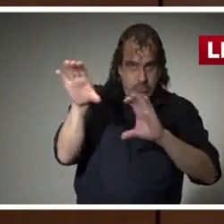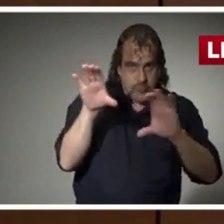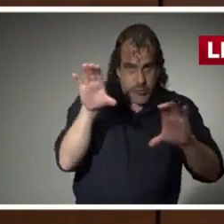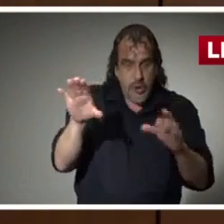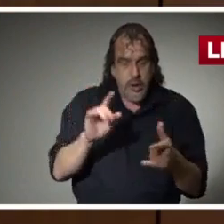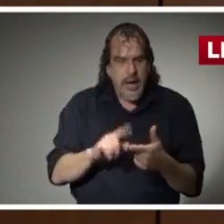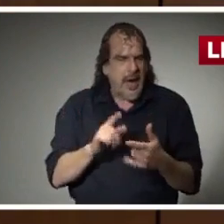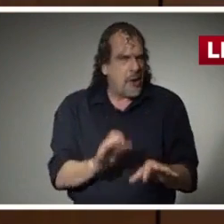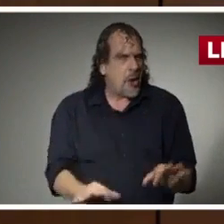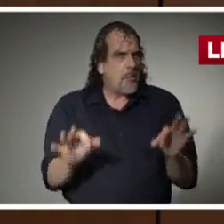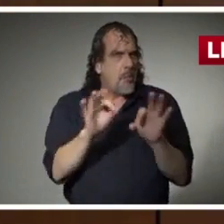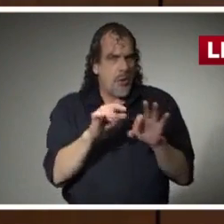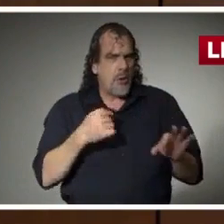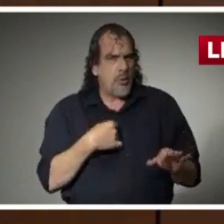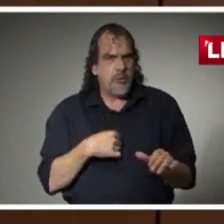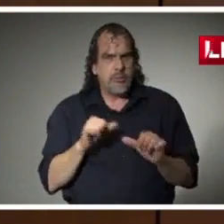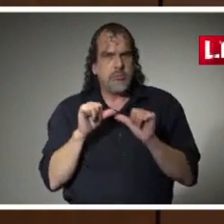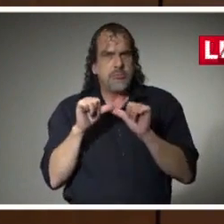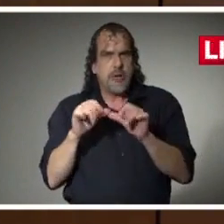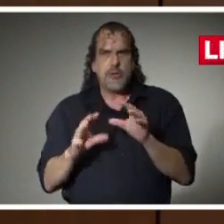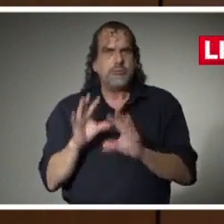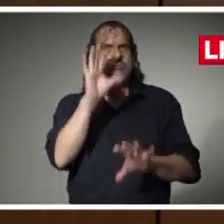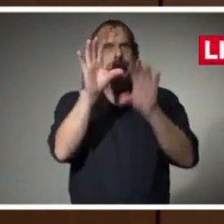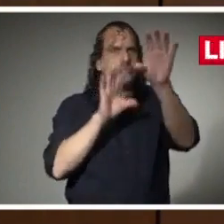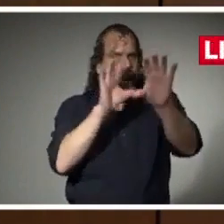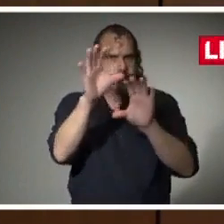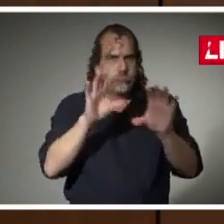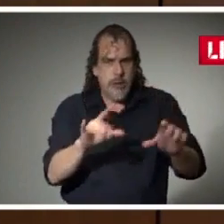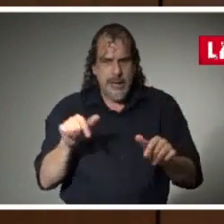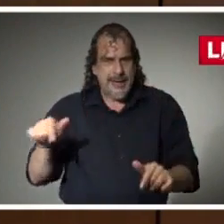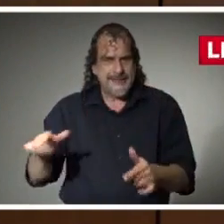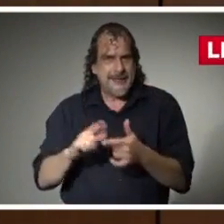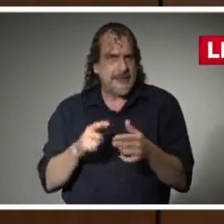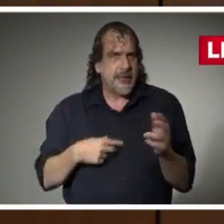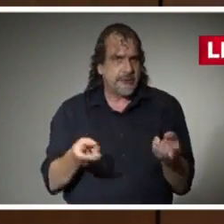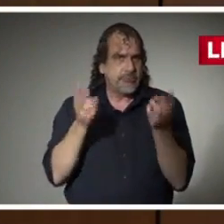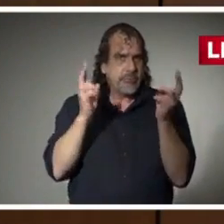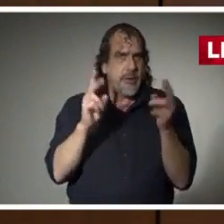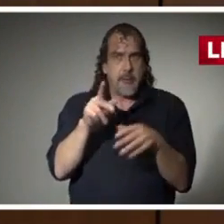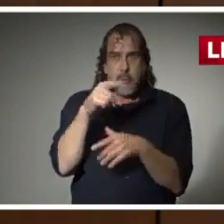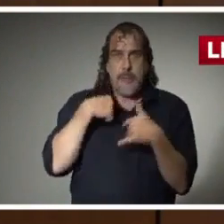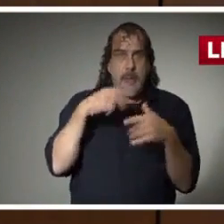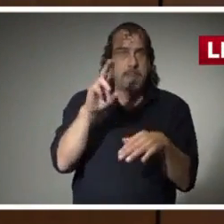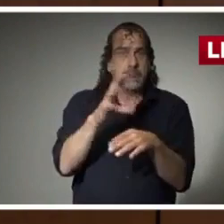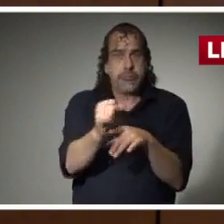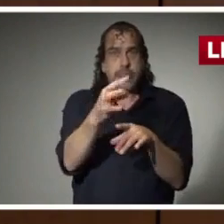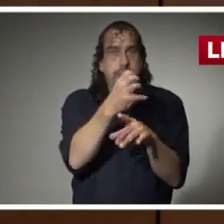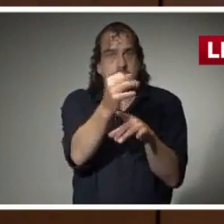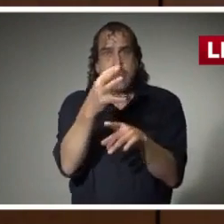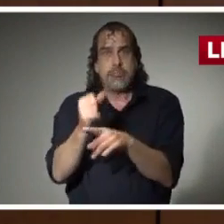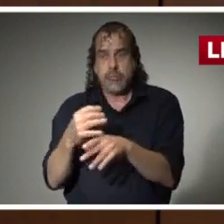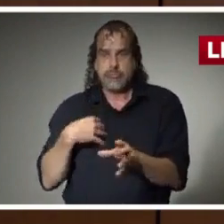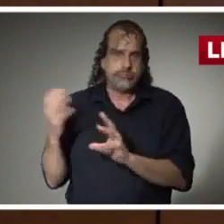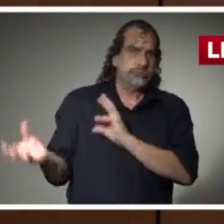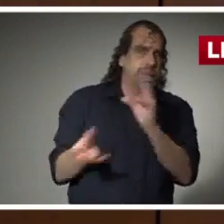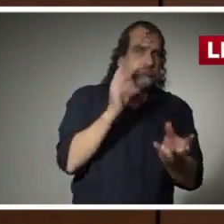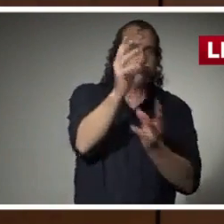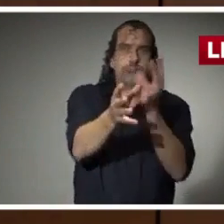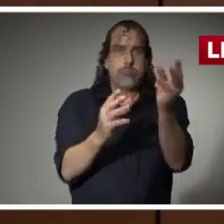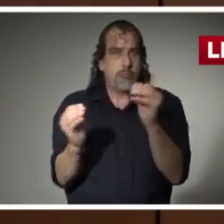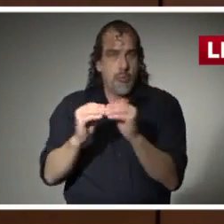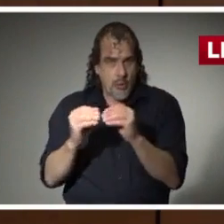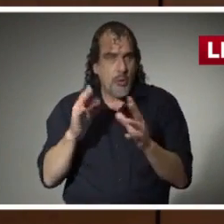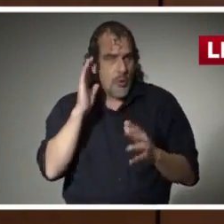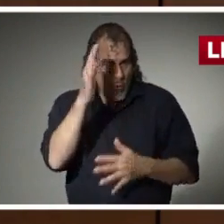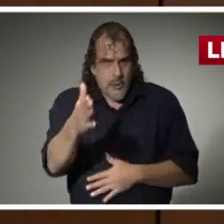note that we will continue to push PPE out as long as this continues to be an issue and PPE is needed in those facilities. And just to point